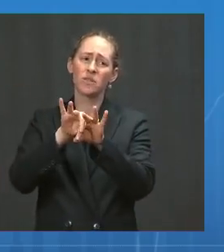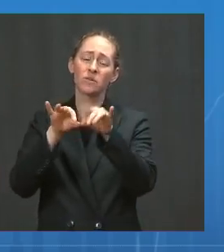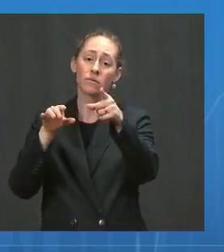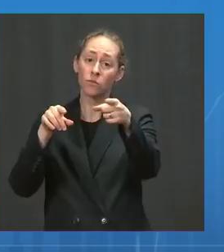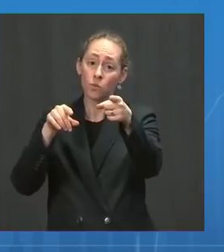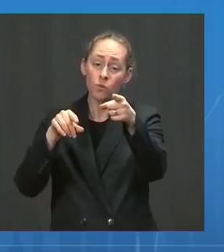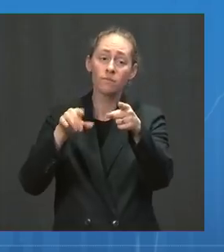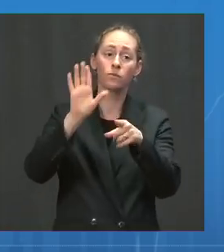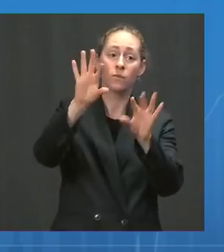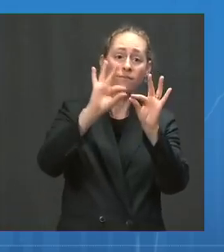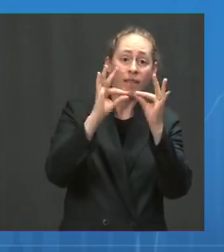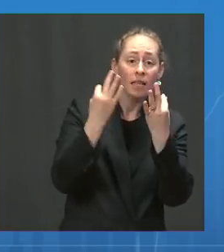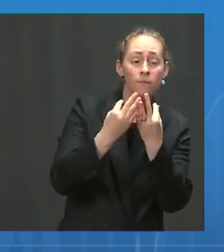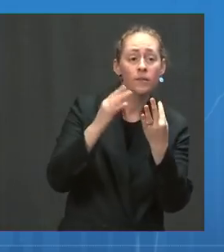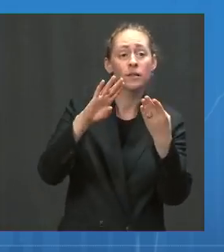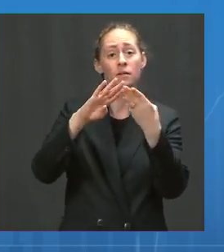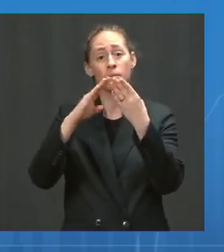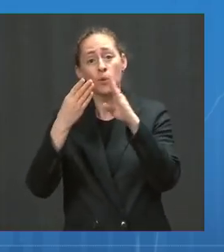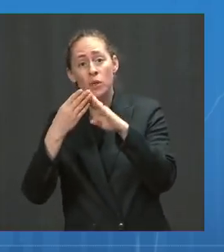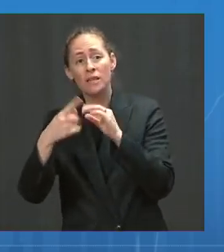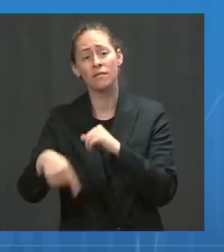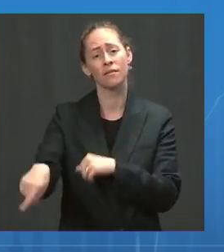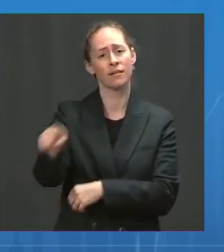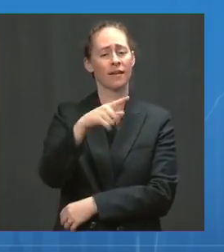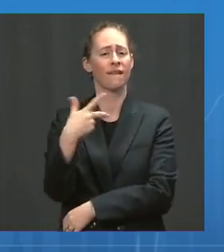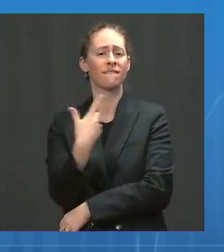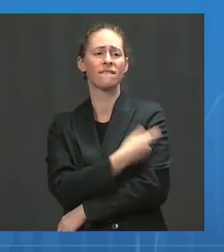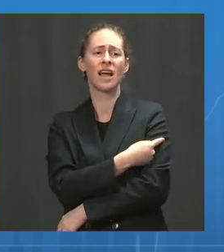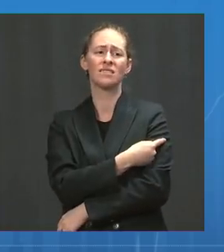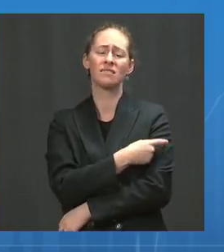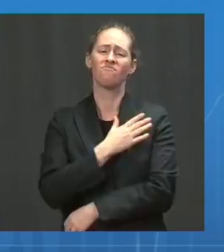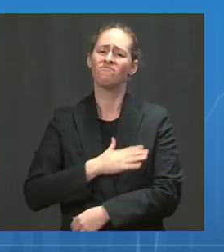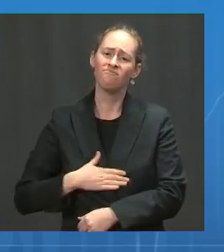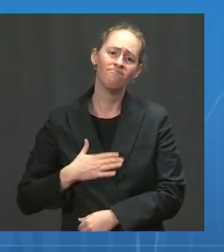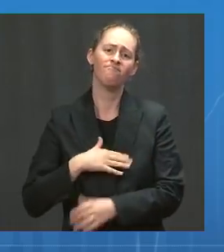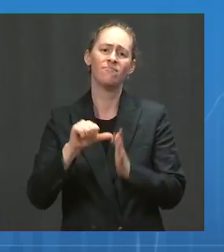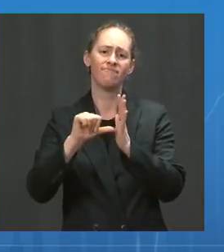community to get vaccinated. Back to you, Jeff.